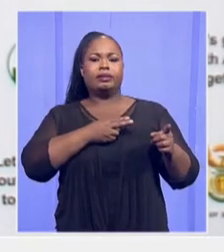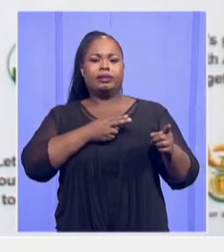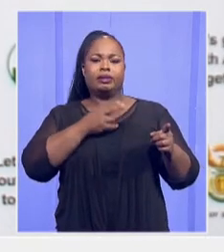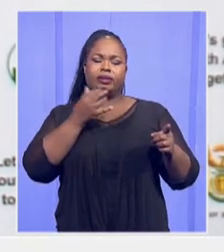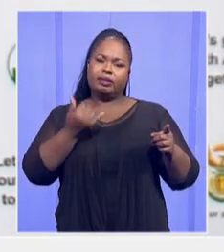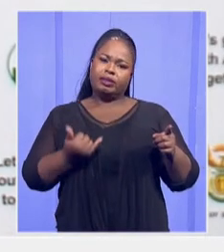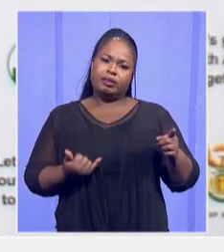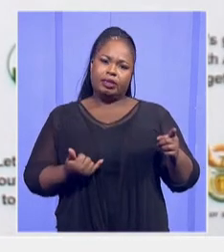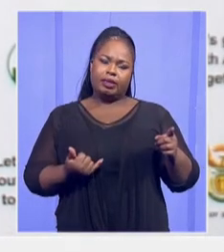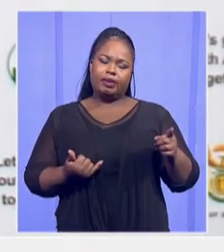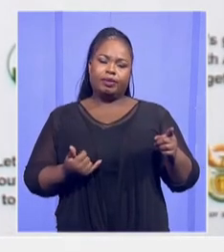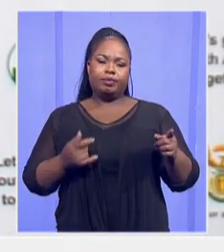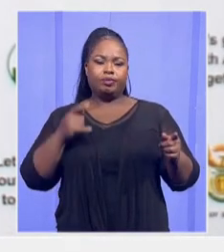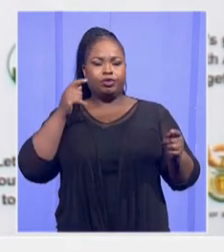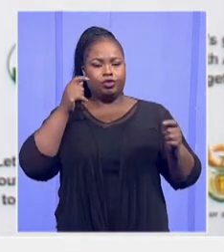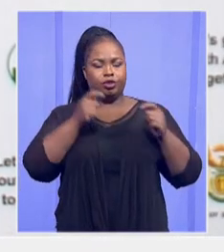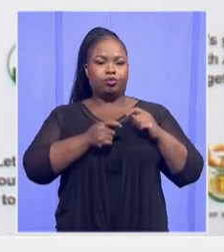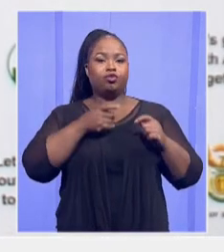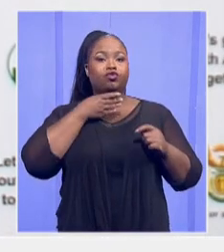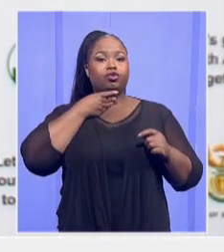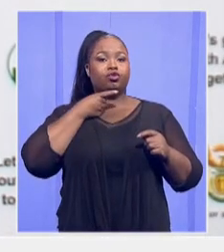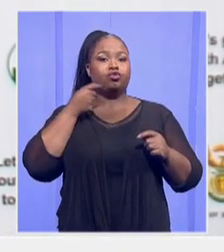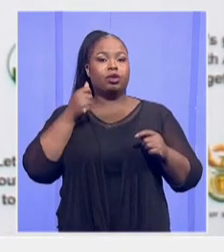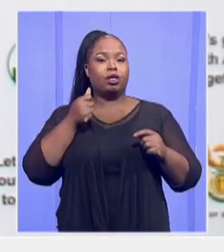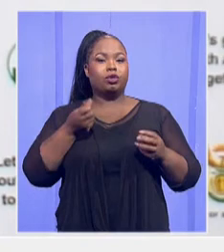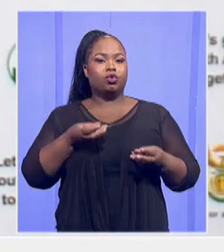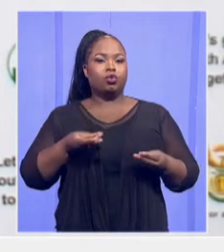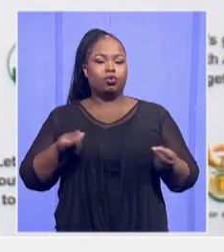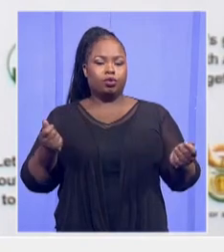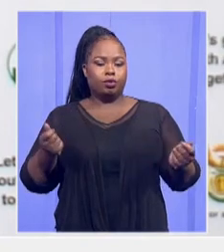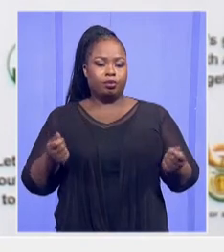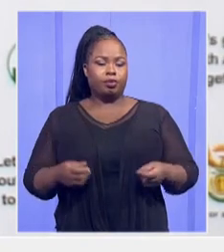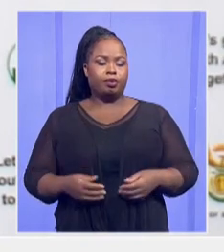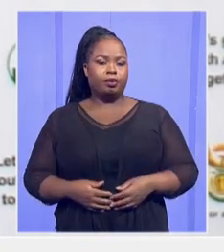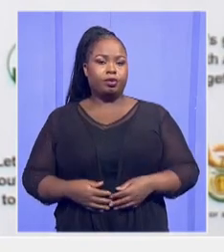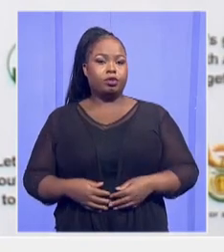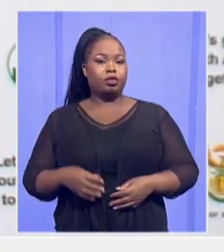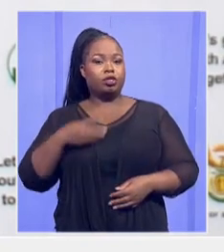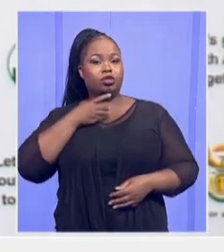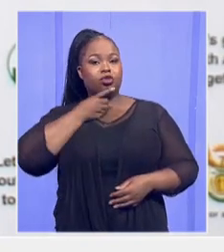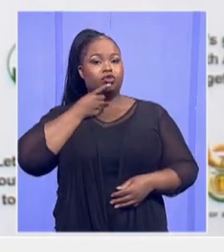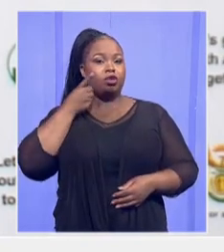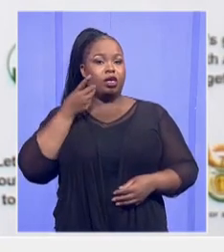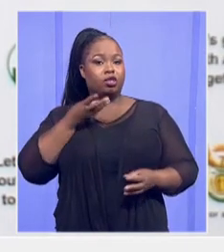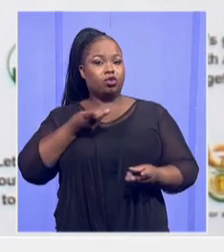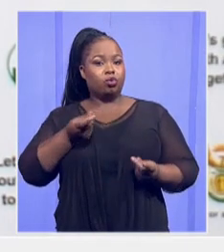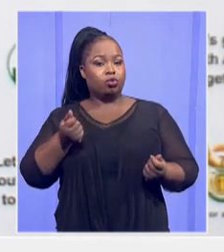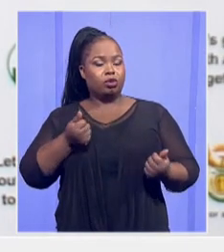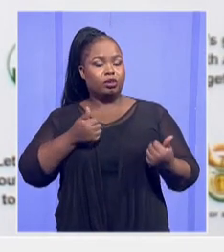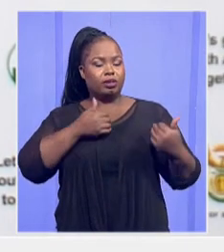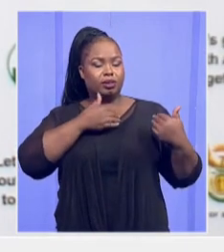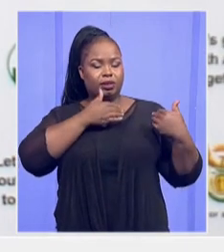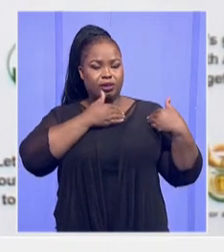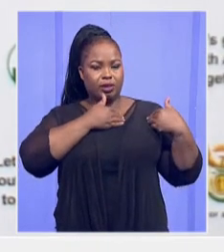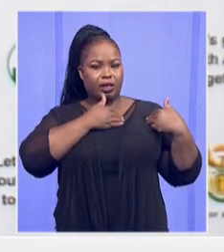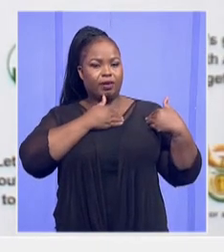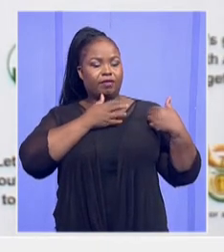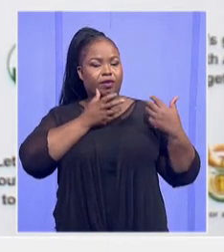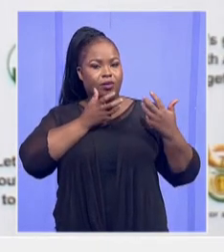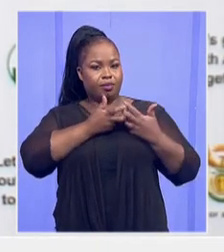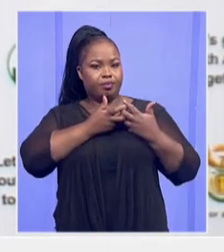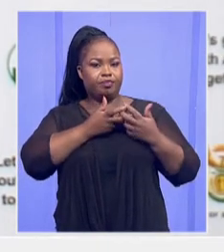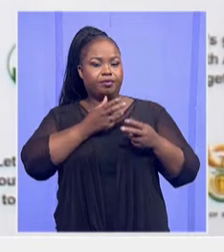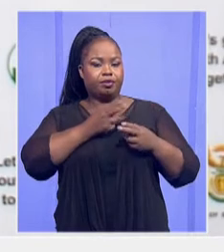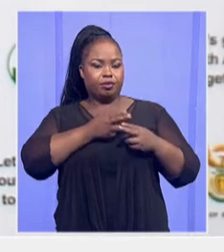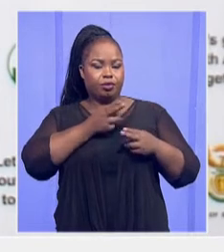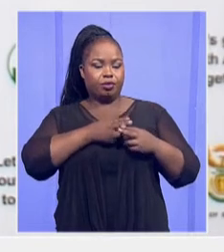them to dry solution. And dry solution, it is safe, appropriate sanitation